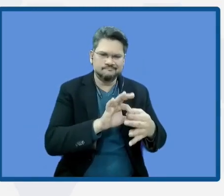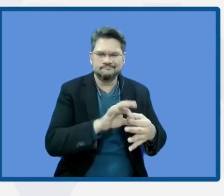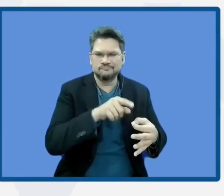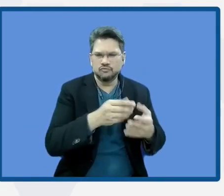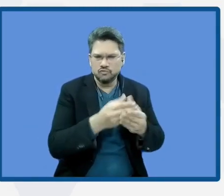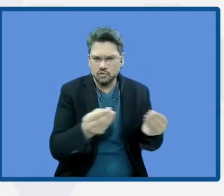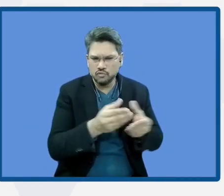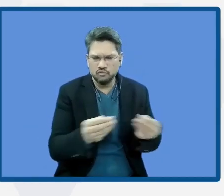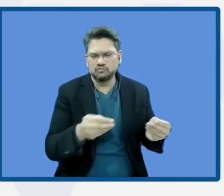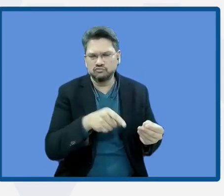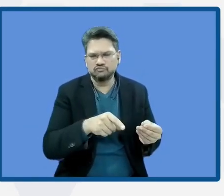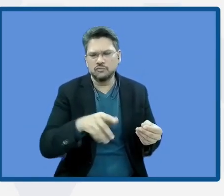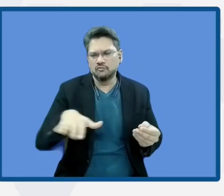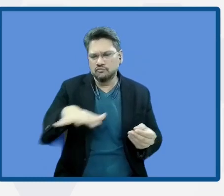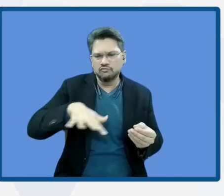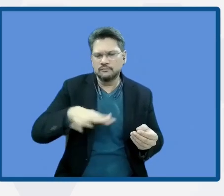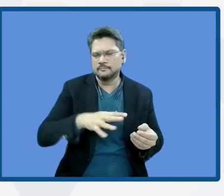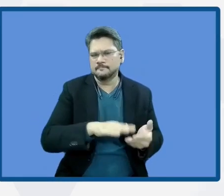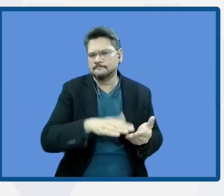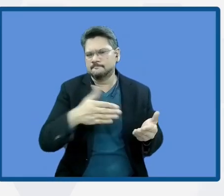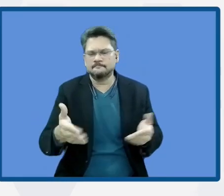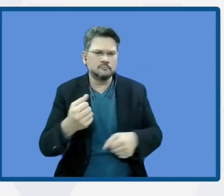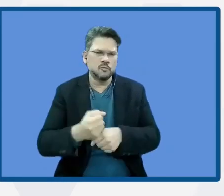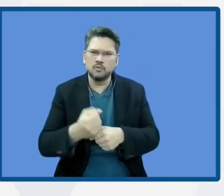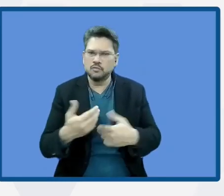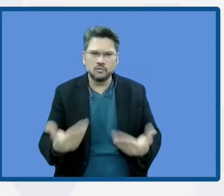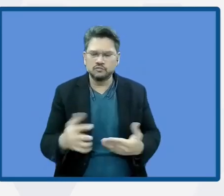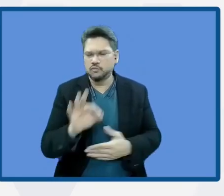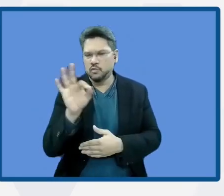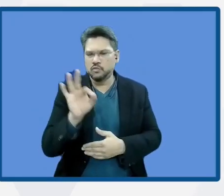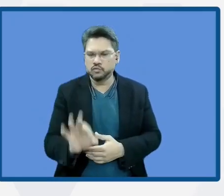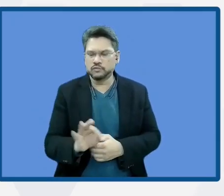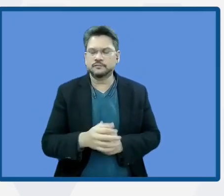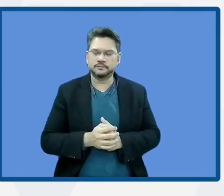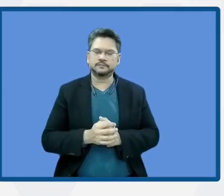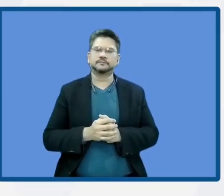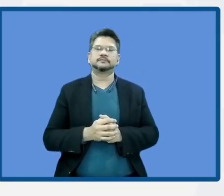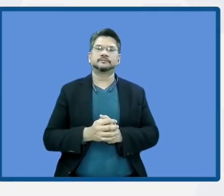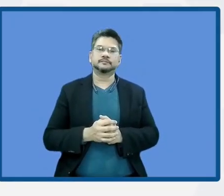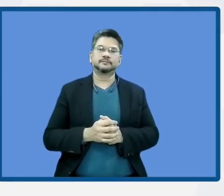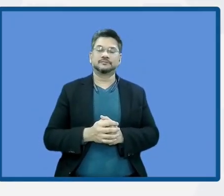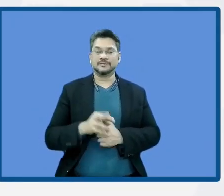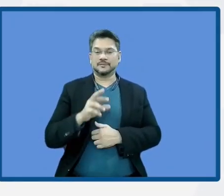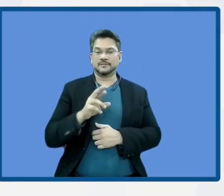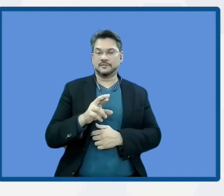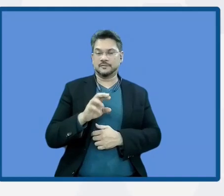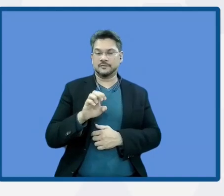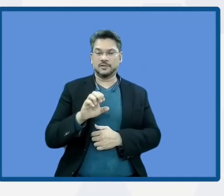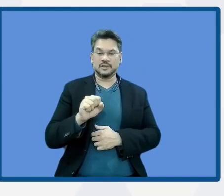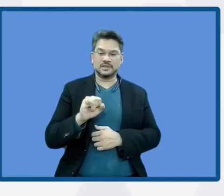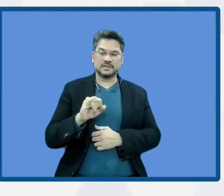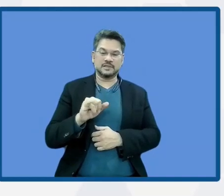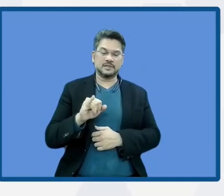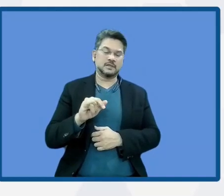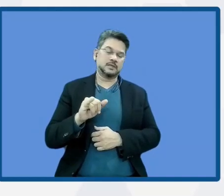resiliency is an aspirational concept because it is difficult to